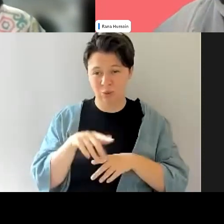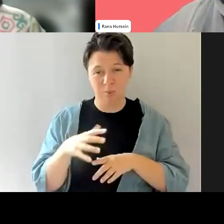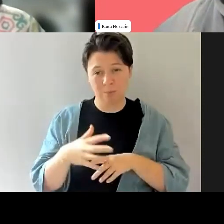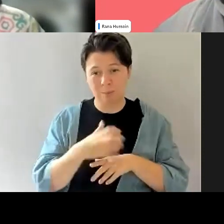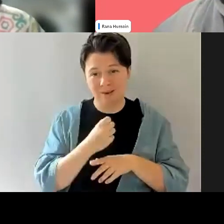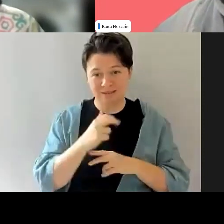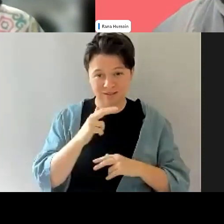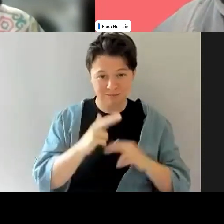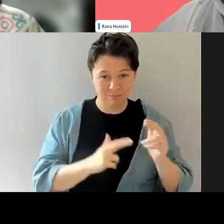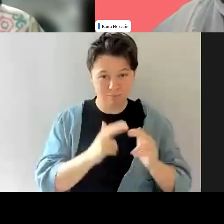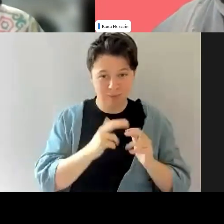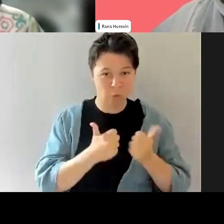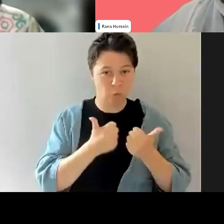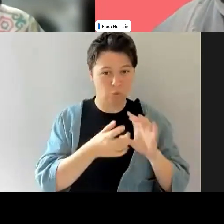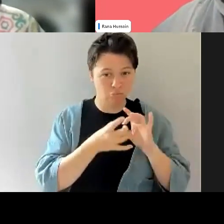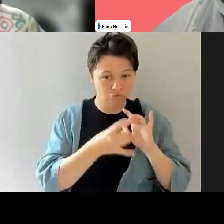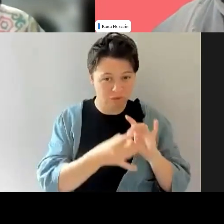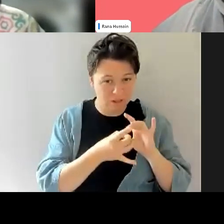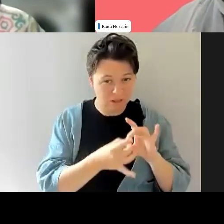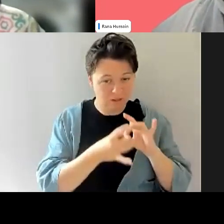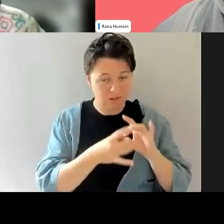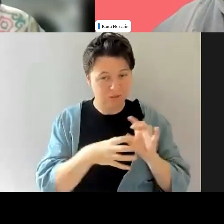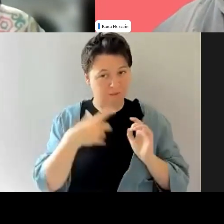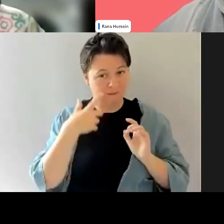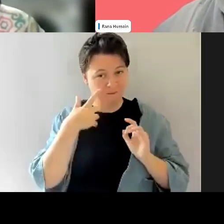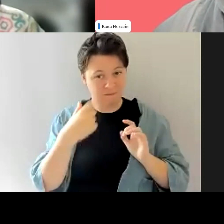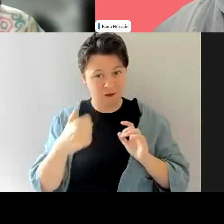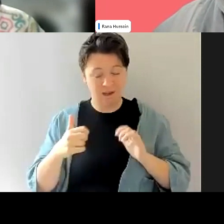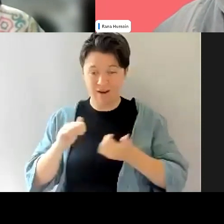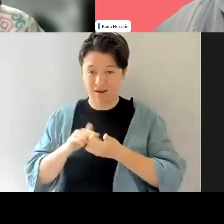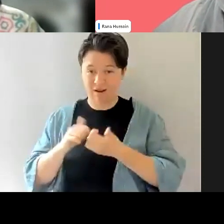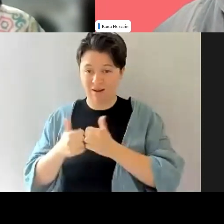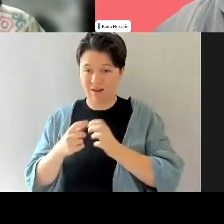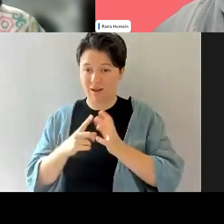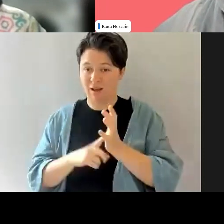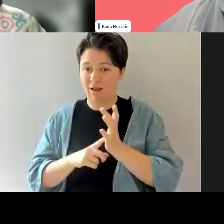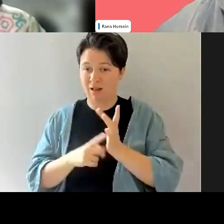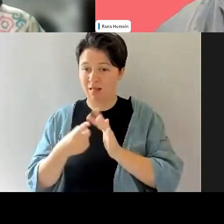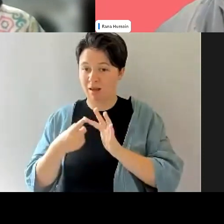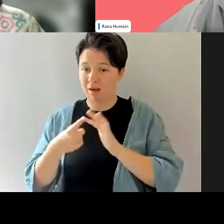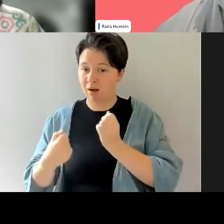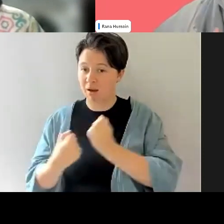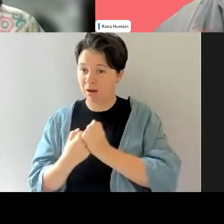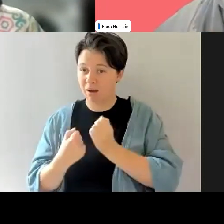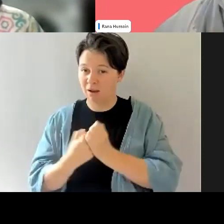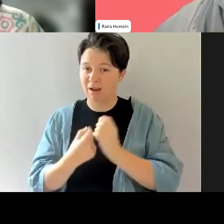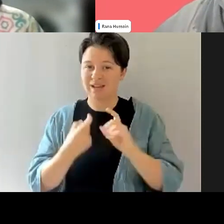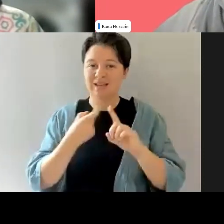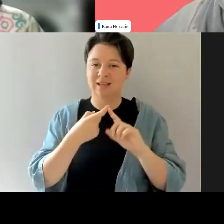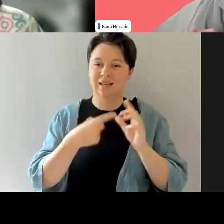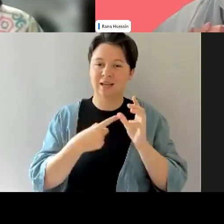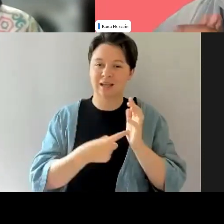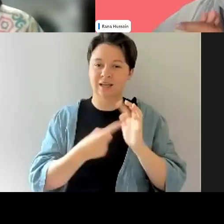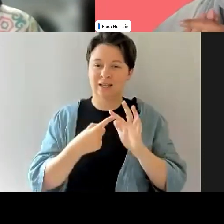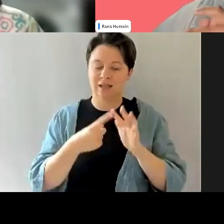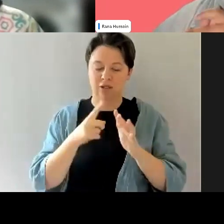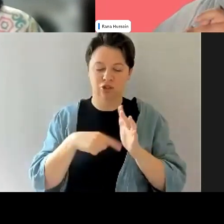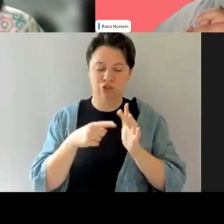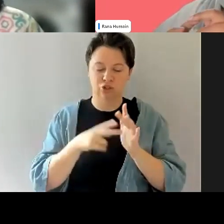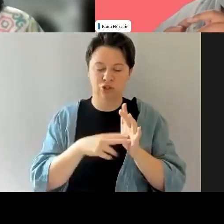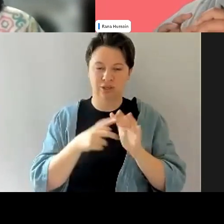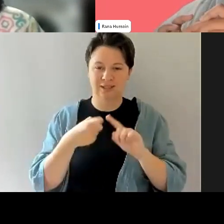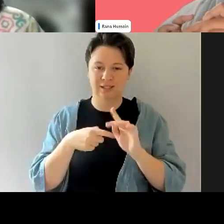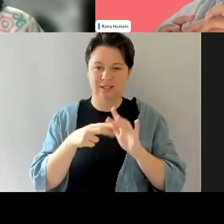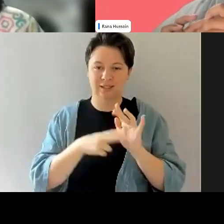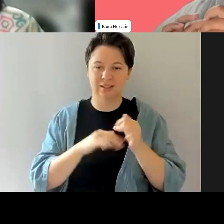your relationships, um, and find your allies and keep Kate Jenkins once said this, because I asked her a very similar